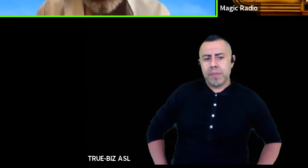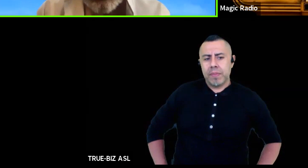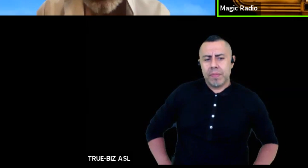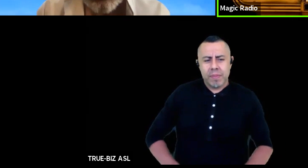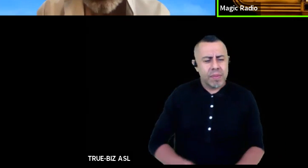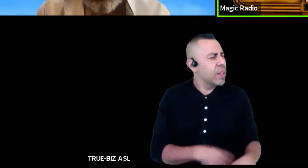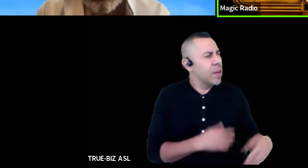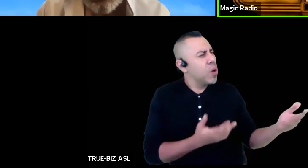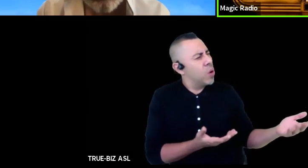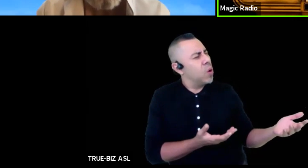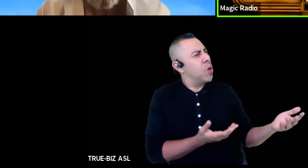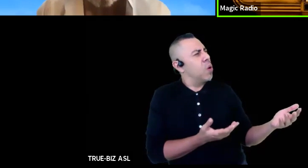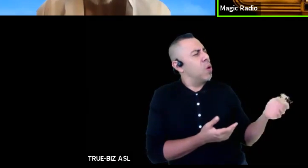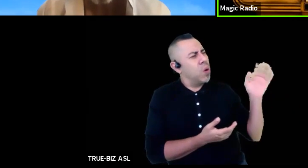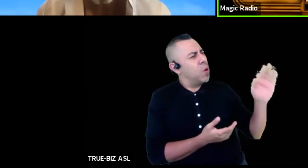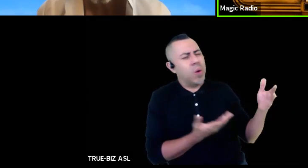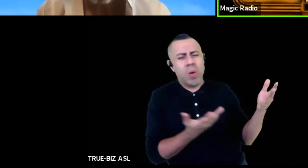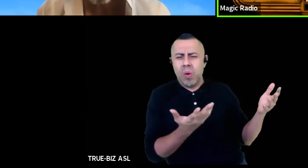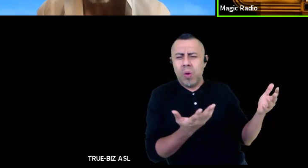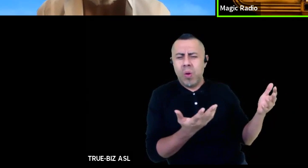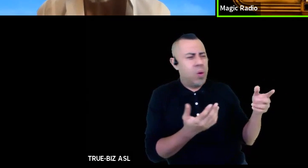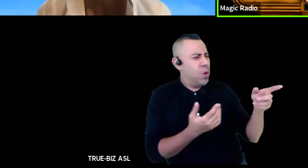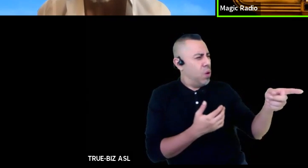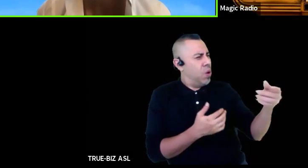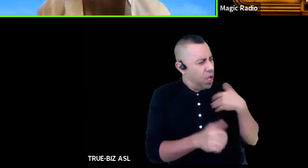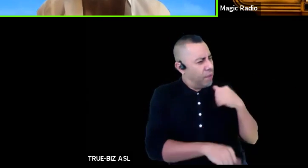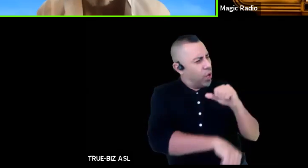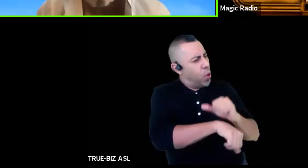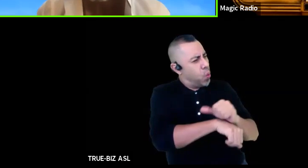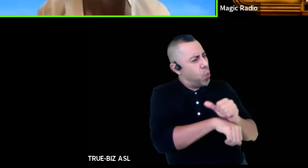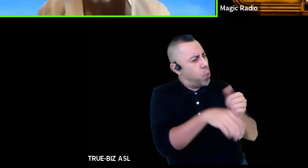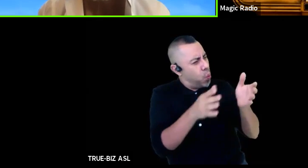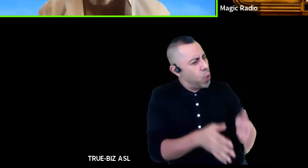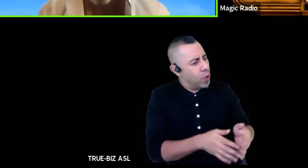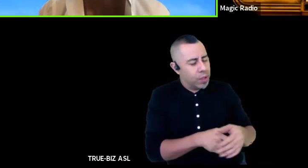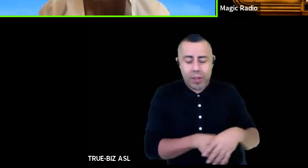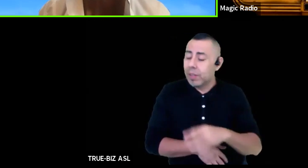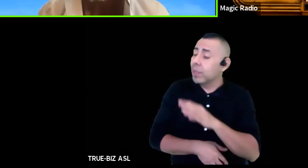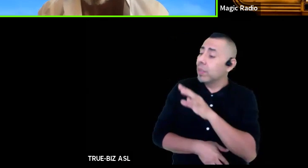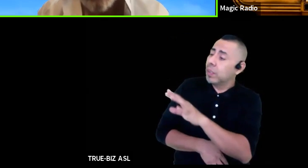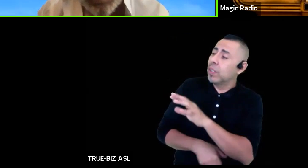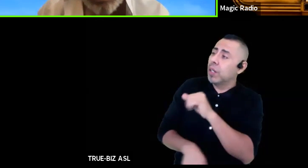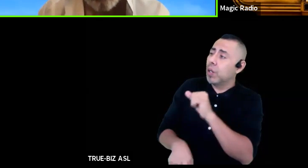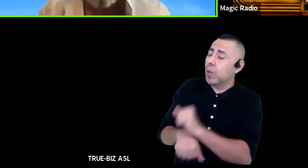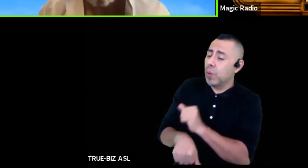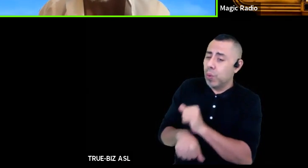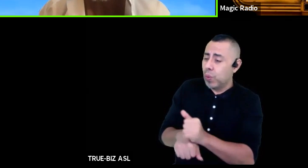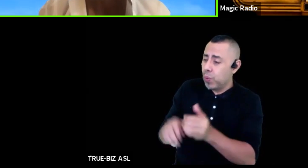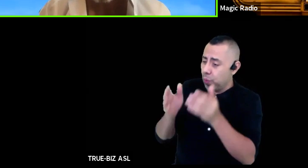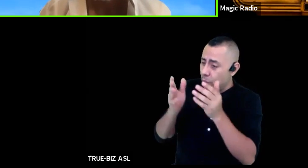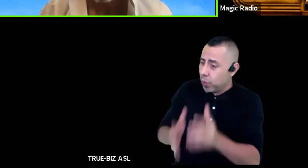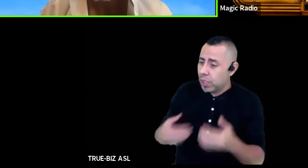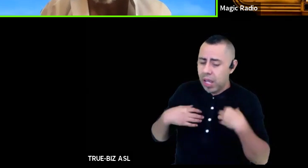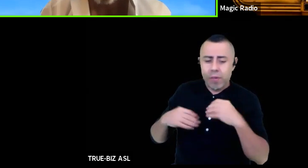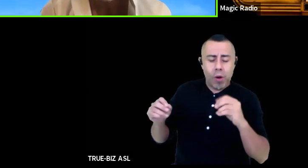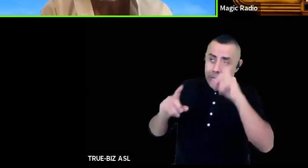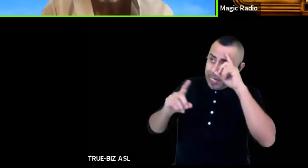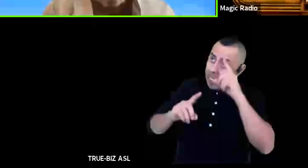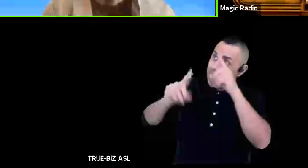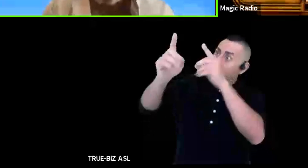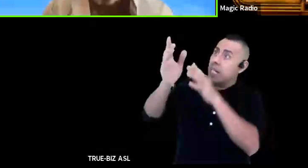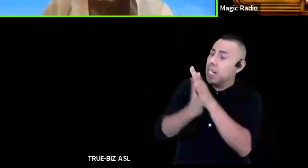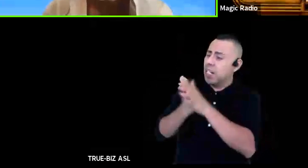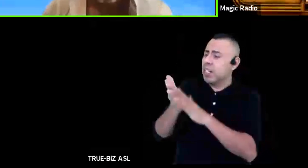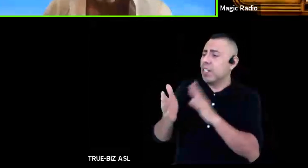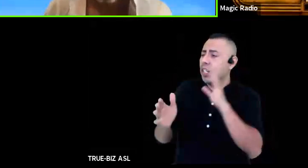but the workers workers will display despair a complete lack of initiative no one will have a desire to work hard or